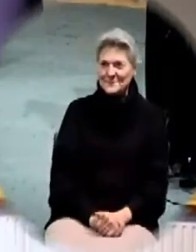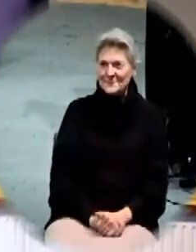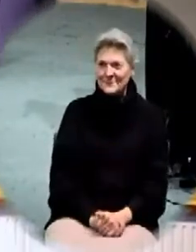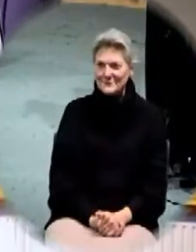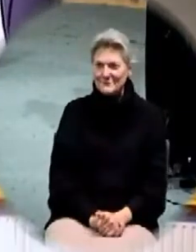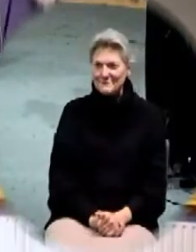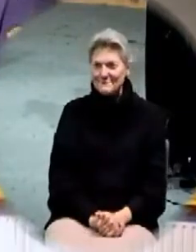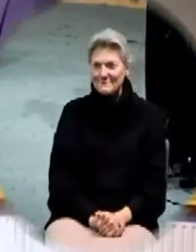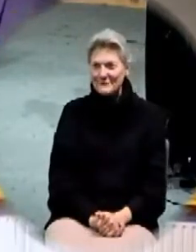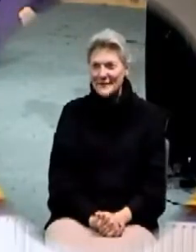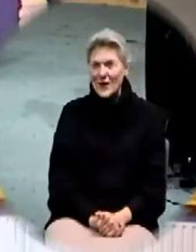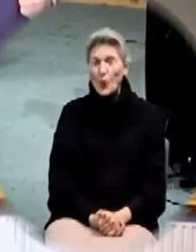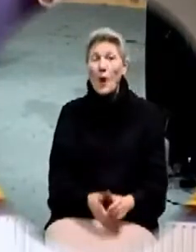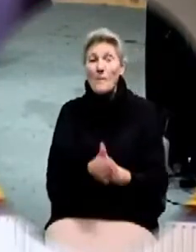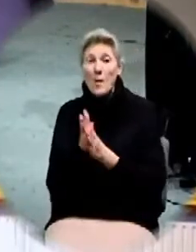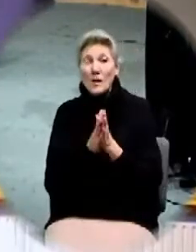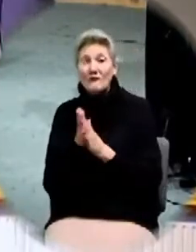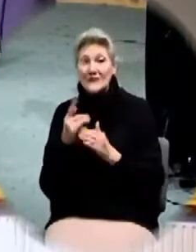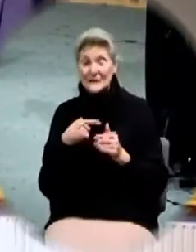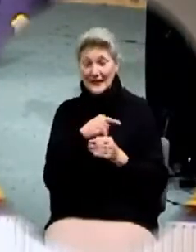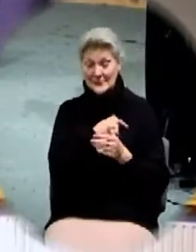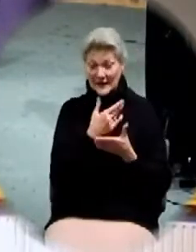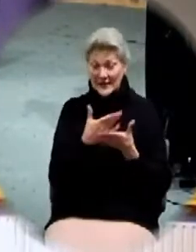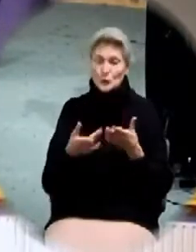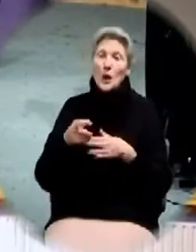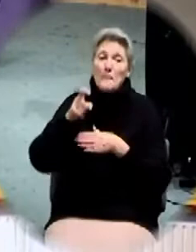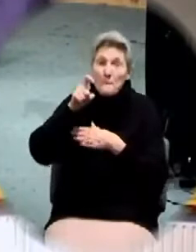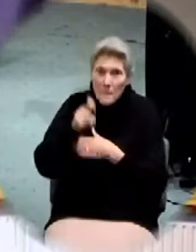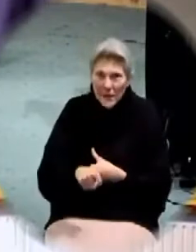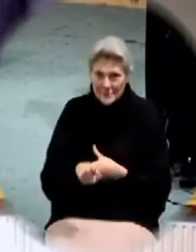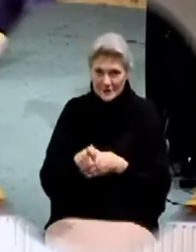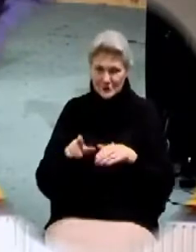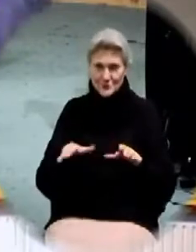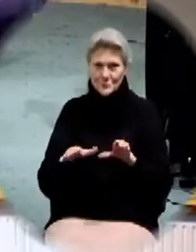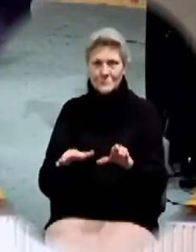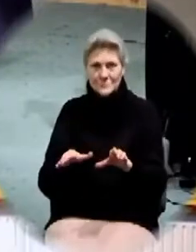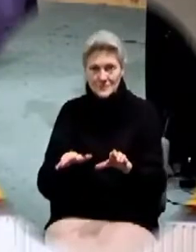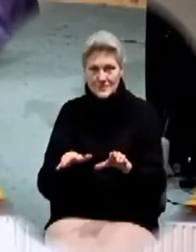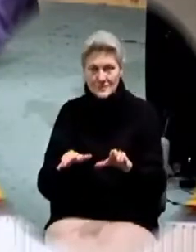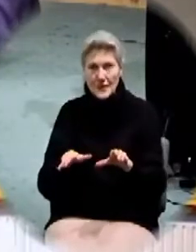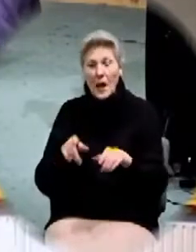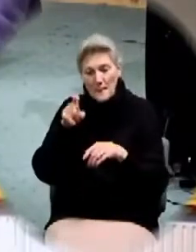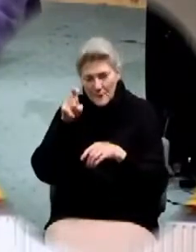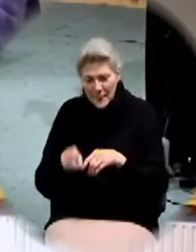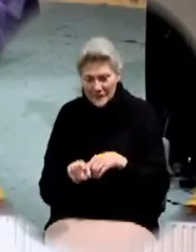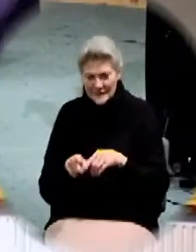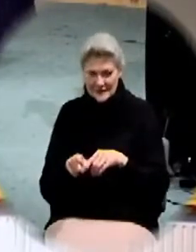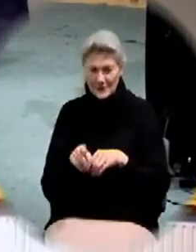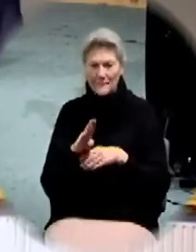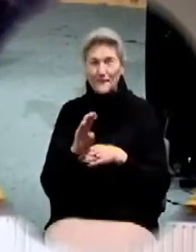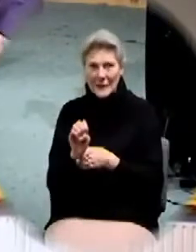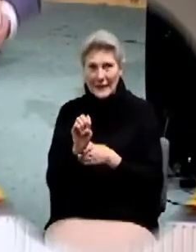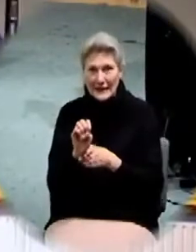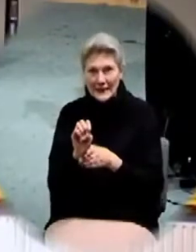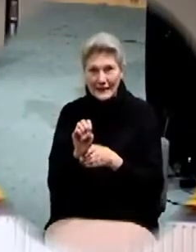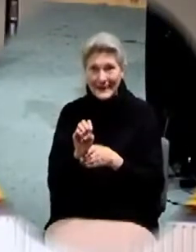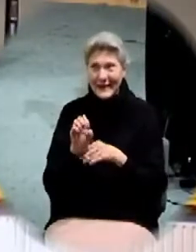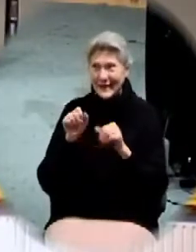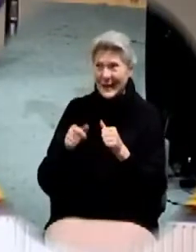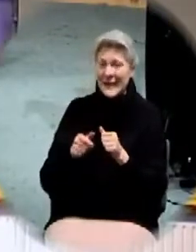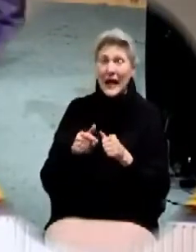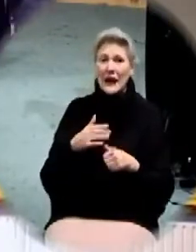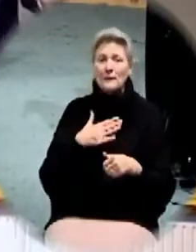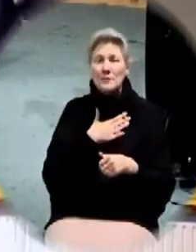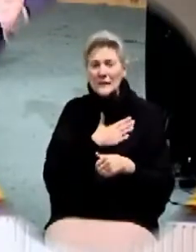So what motivates us is the things we must be and must do. Can I please